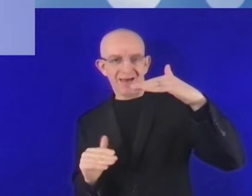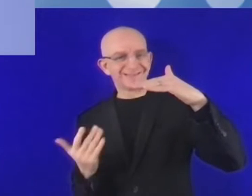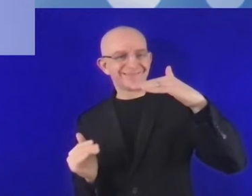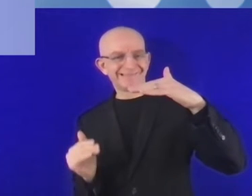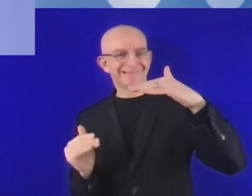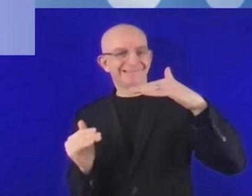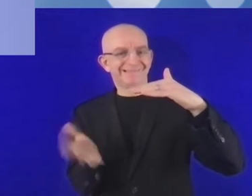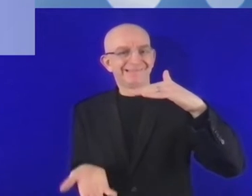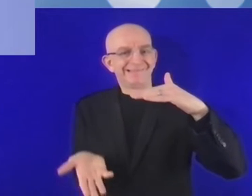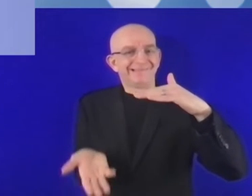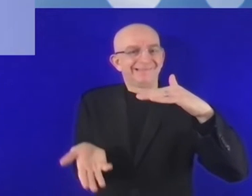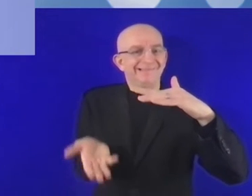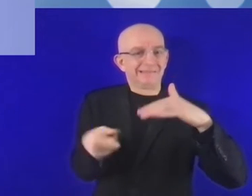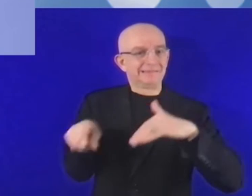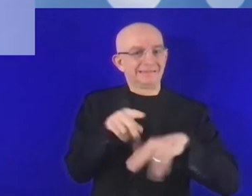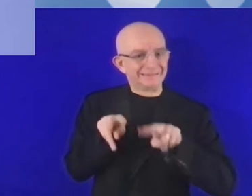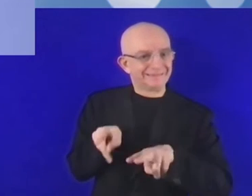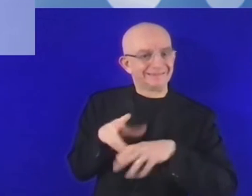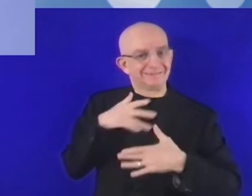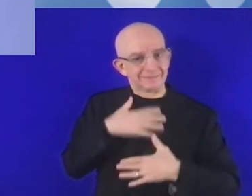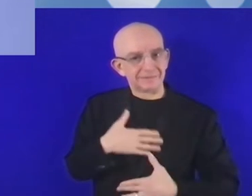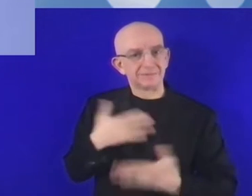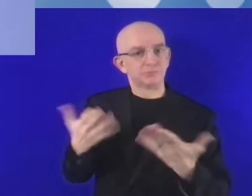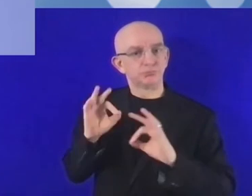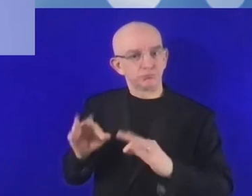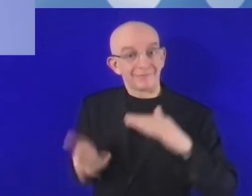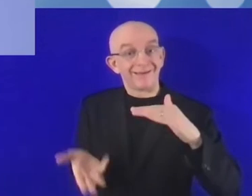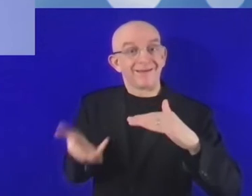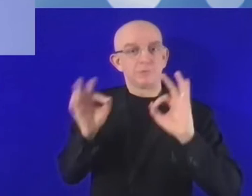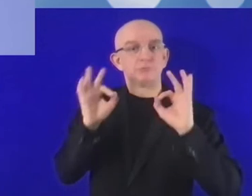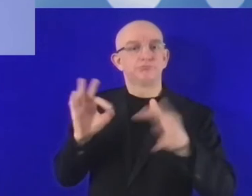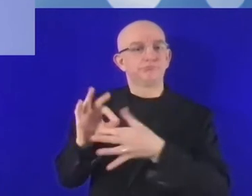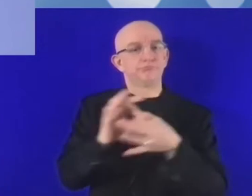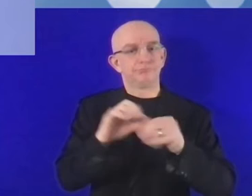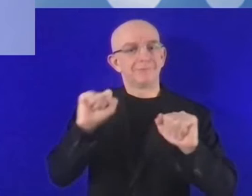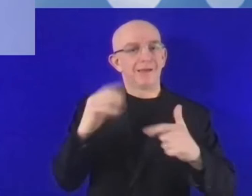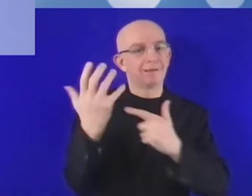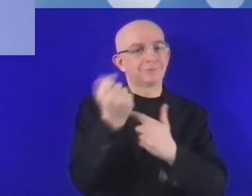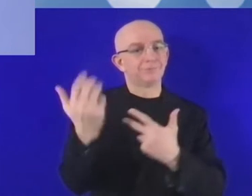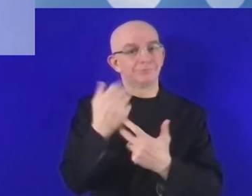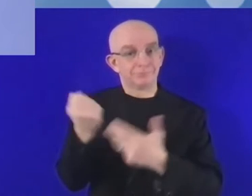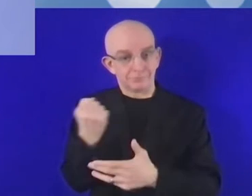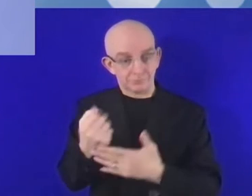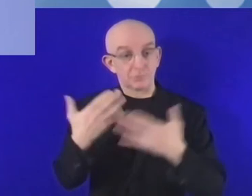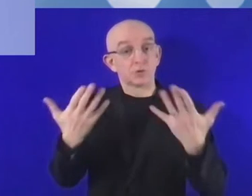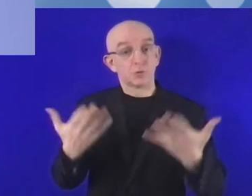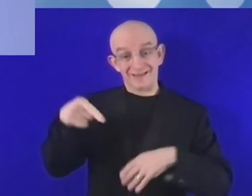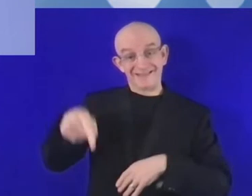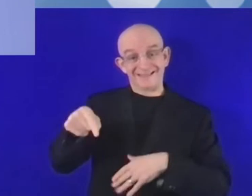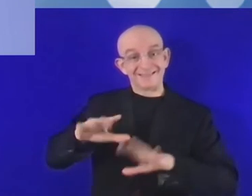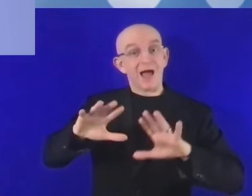programs. To address this investment gap in the CEE region, particularly